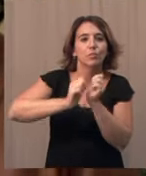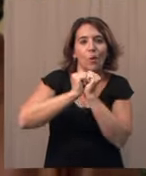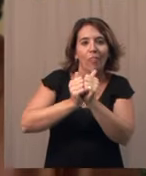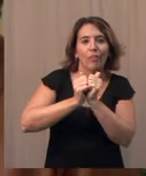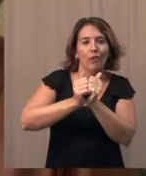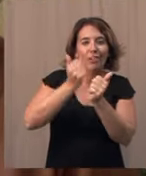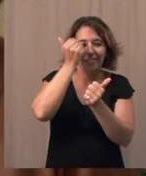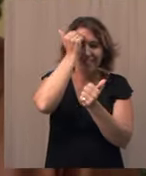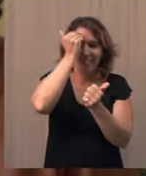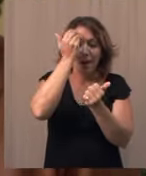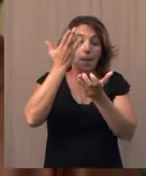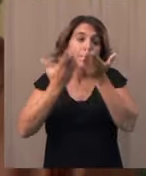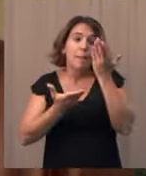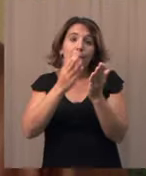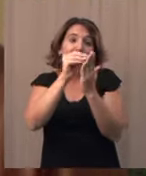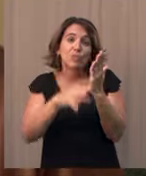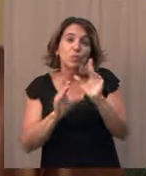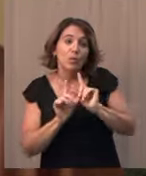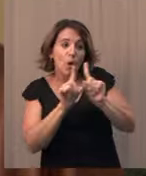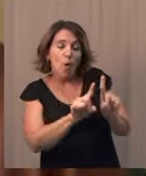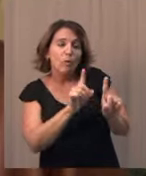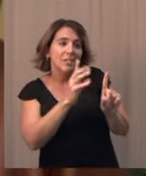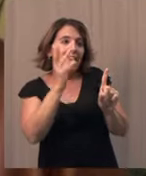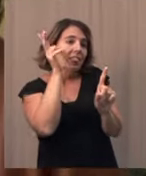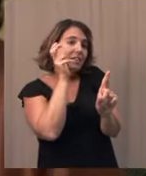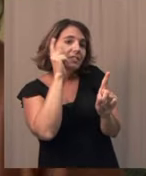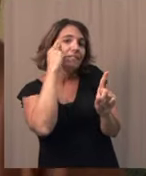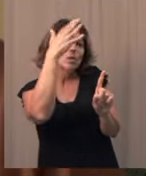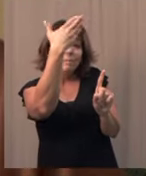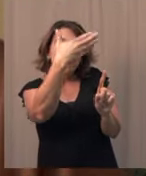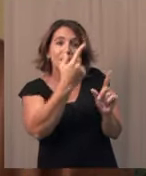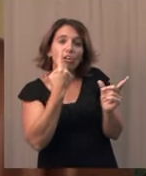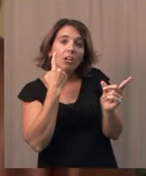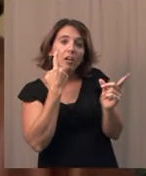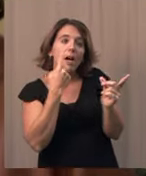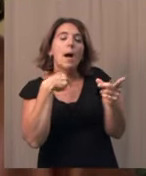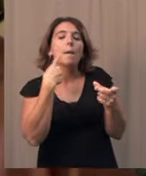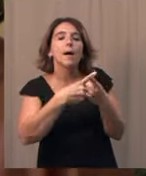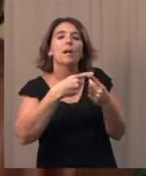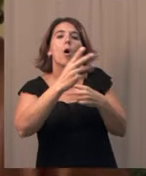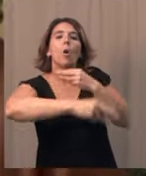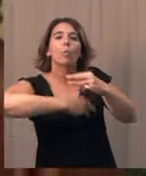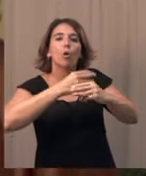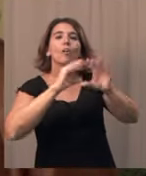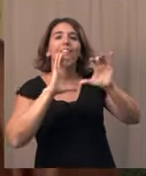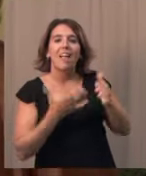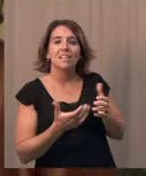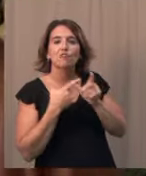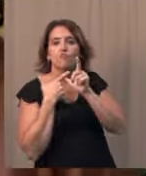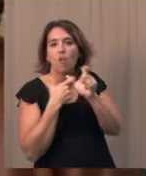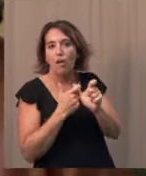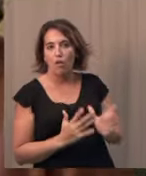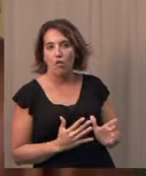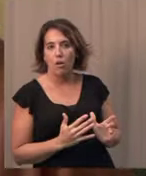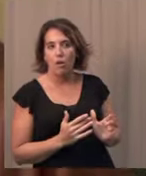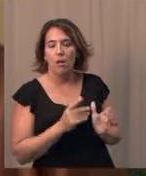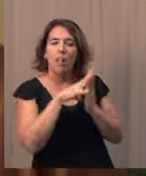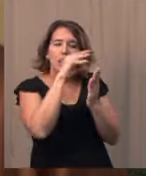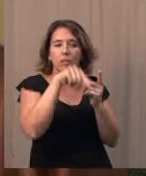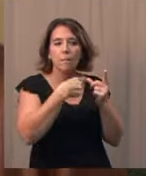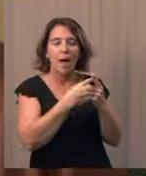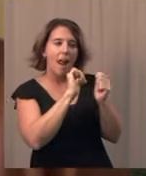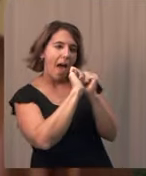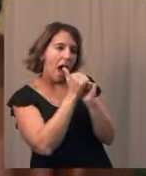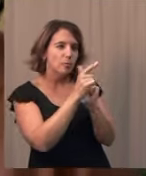runner speak about his experience. How did he train? What does he do to get himself